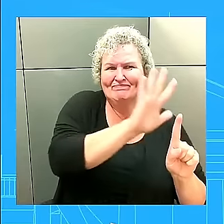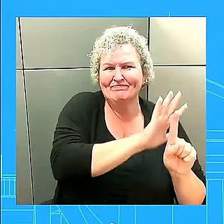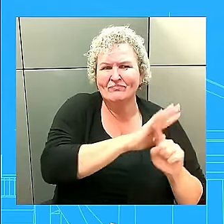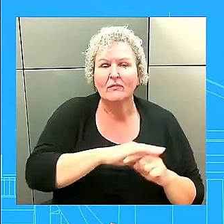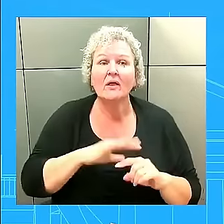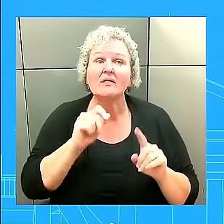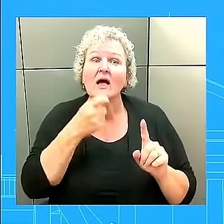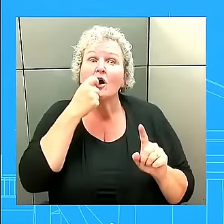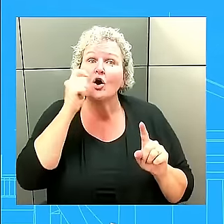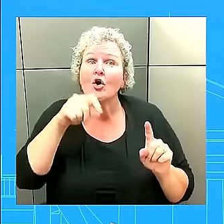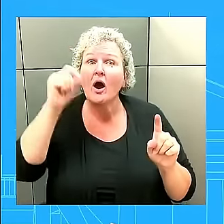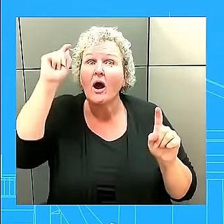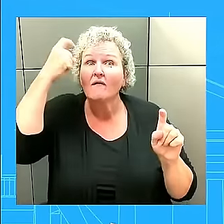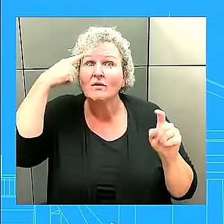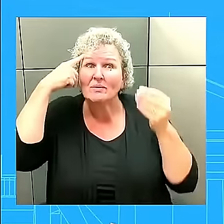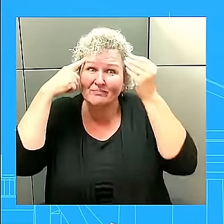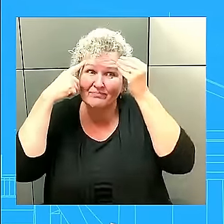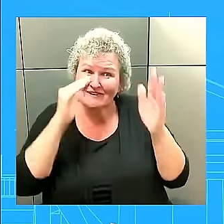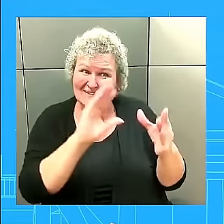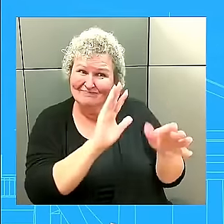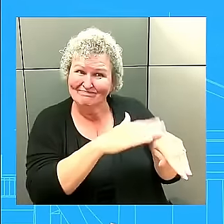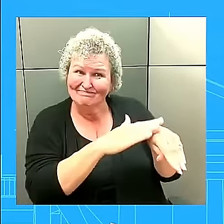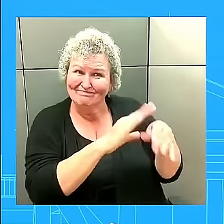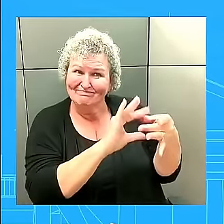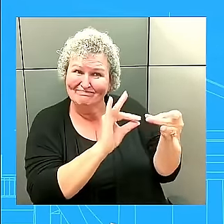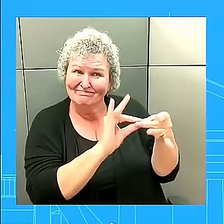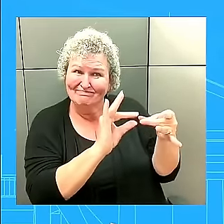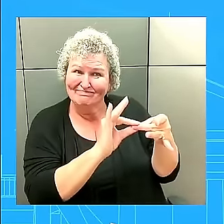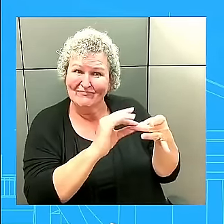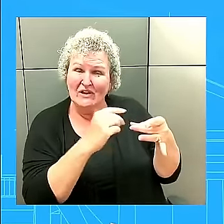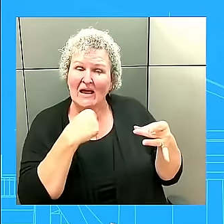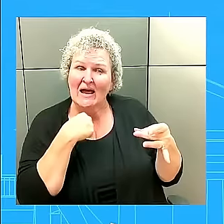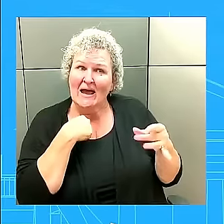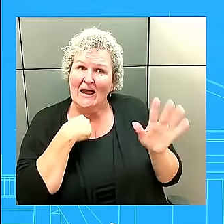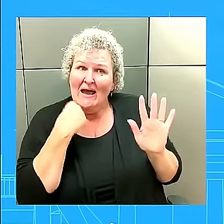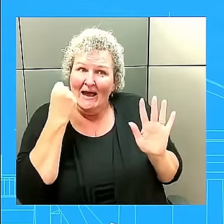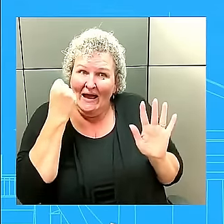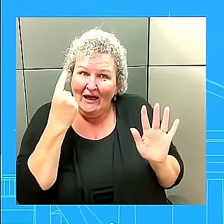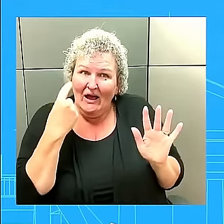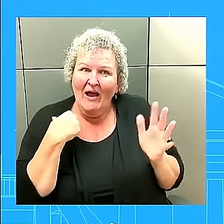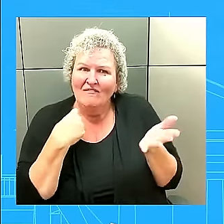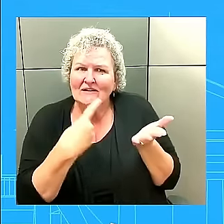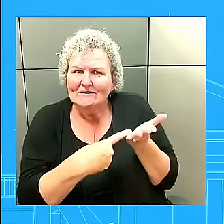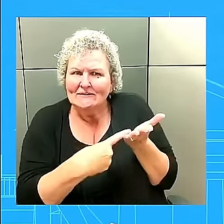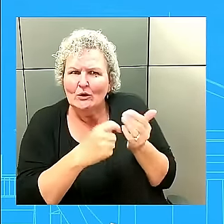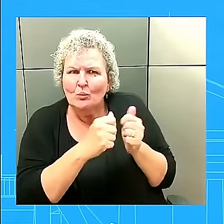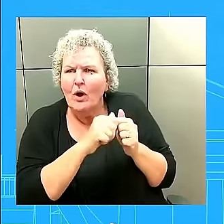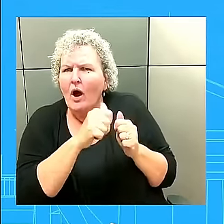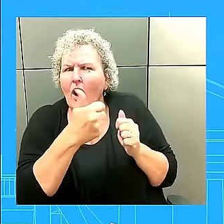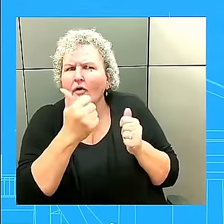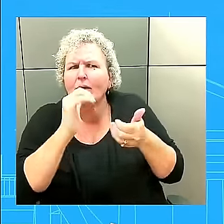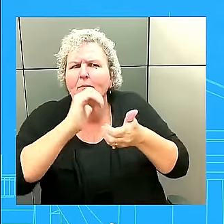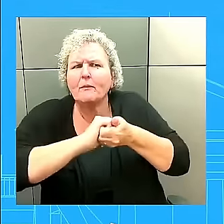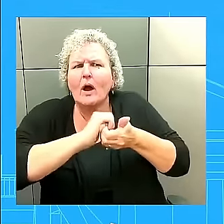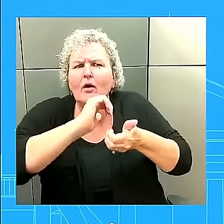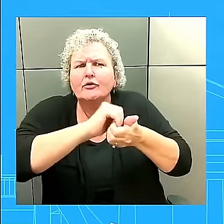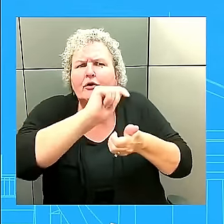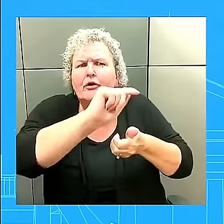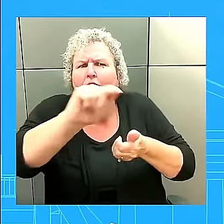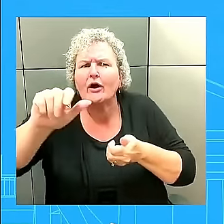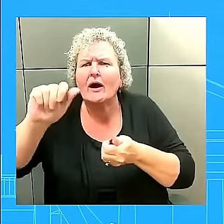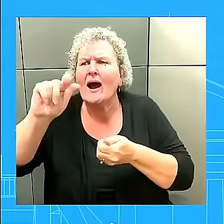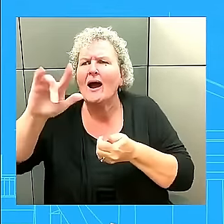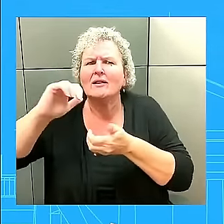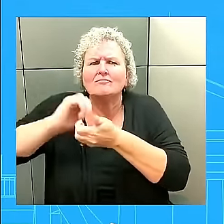understanding of this situation, and we're certainly consulting closely with other allies, partners, and countries in the region on the implications of such a dramatic